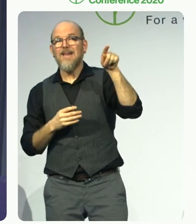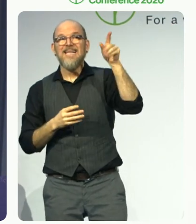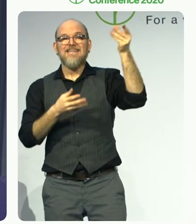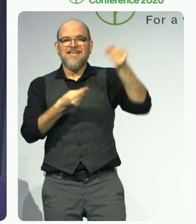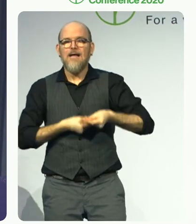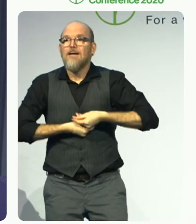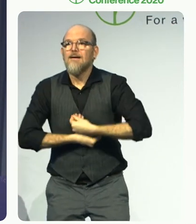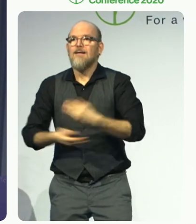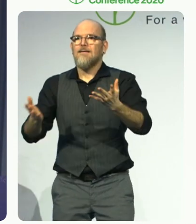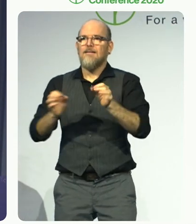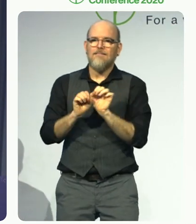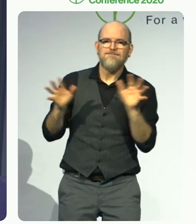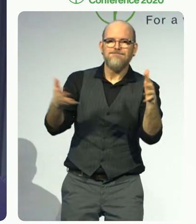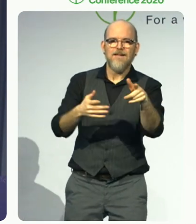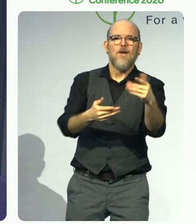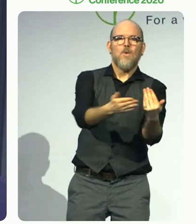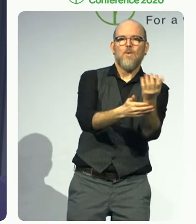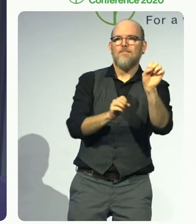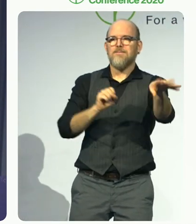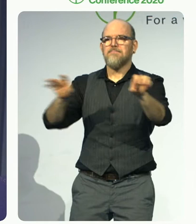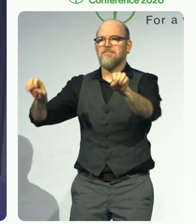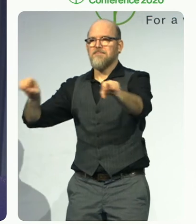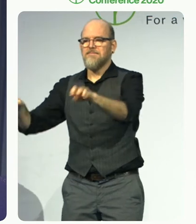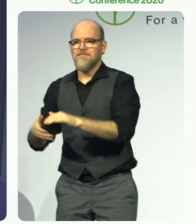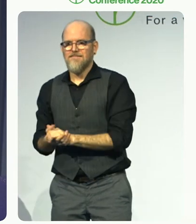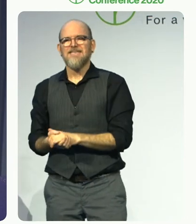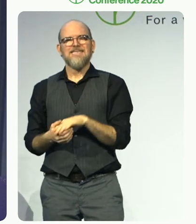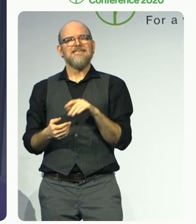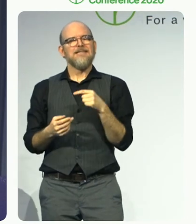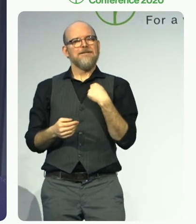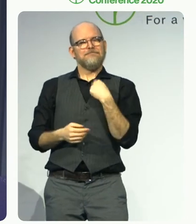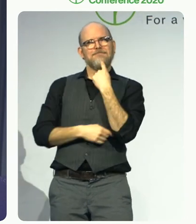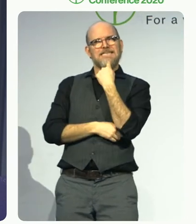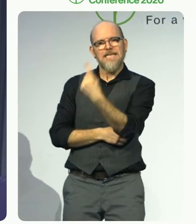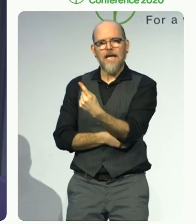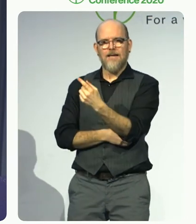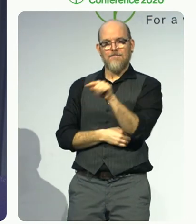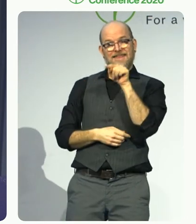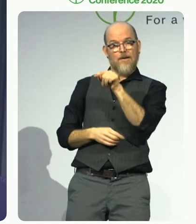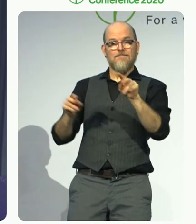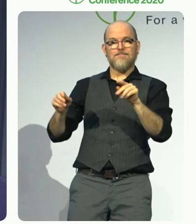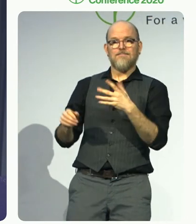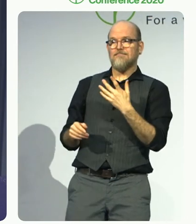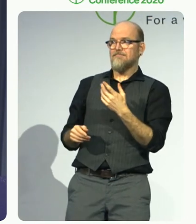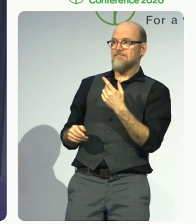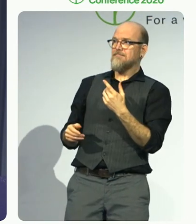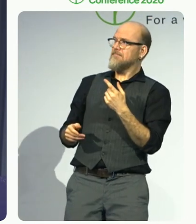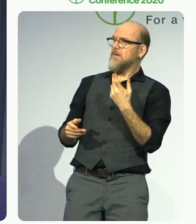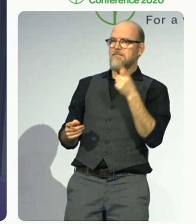of policy makers to ensure the inclusion of people with disabilities in society.